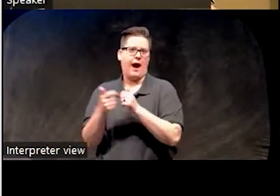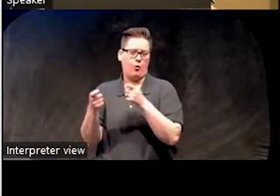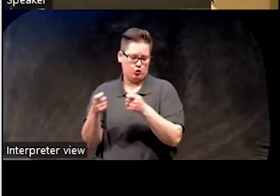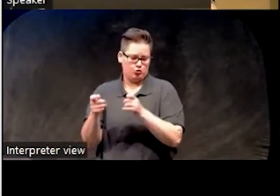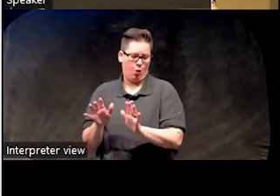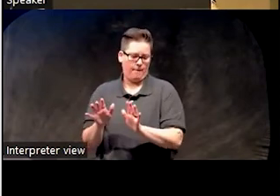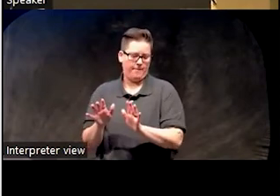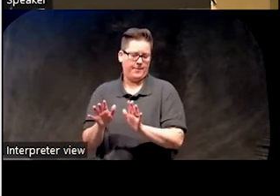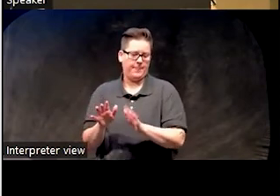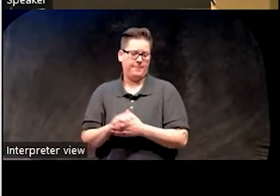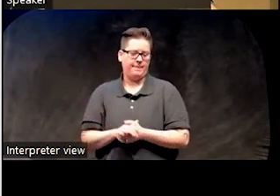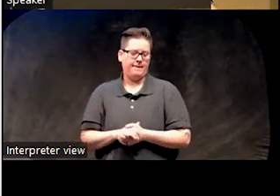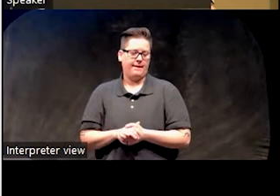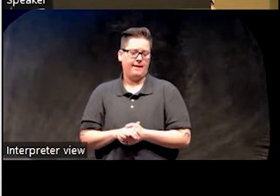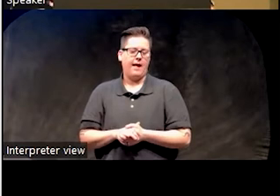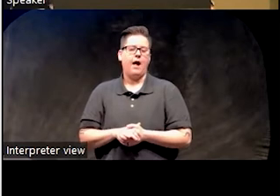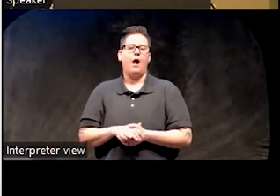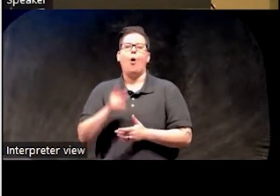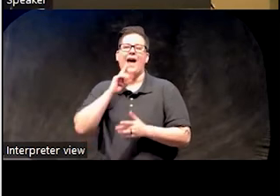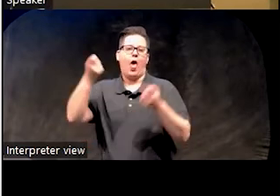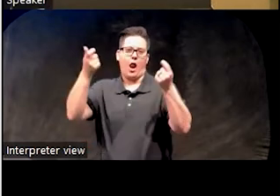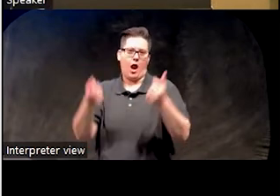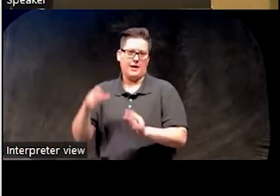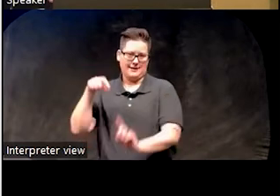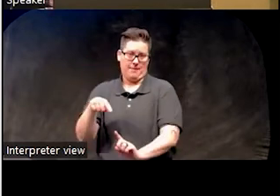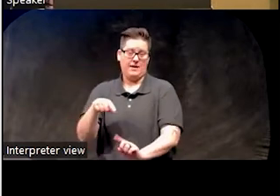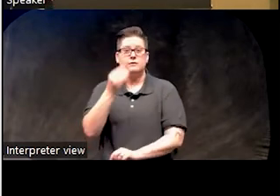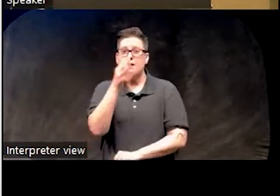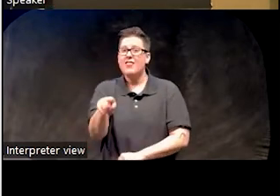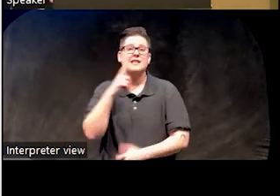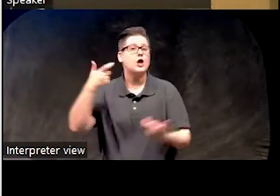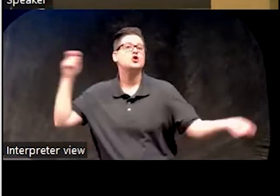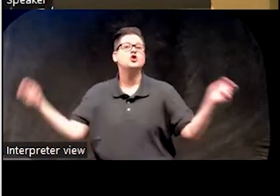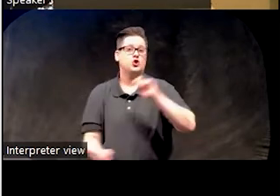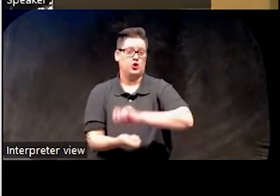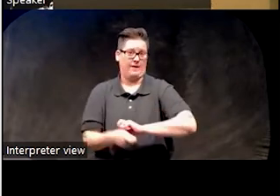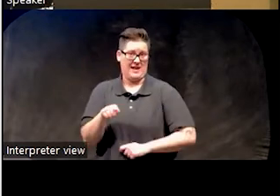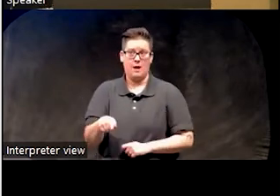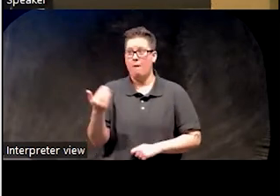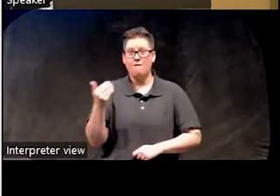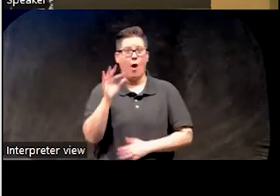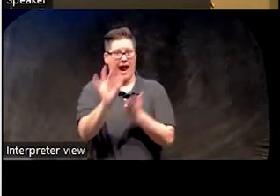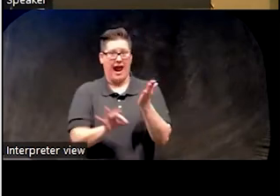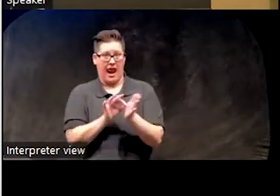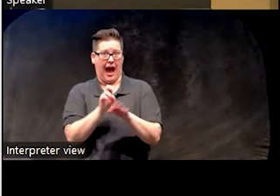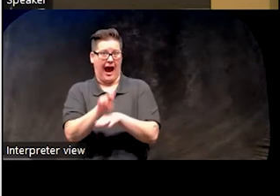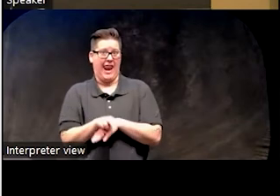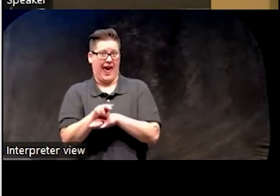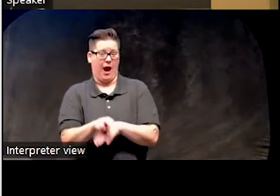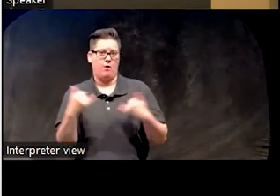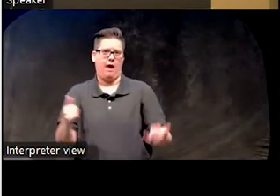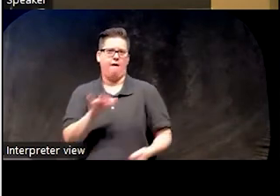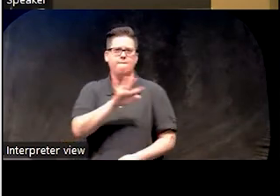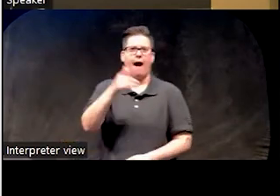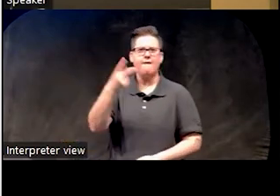A word about something like this is a huge, dramatic shift. So he was going from nine hours in bed to five and a half